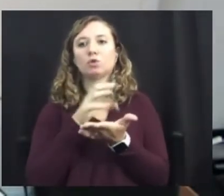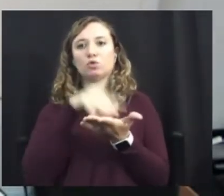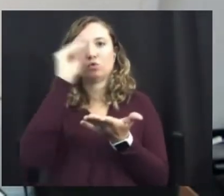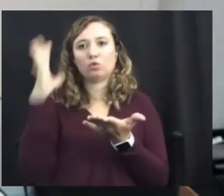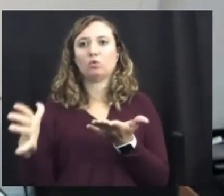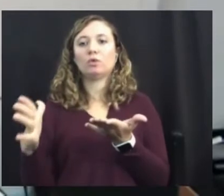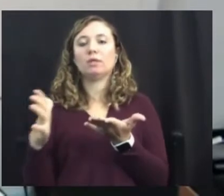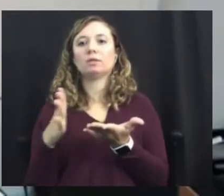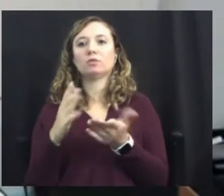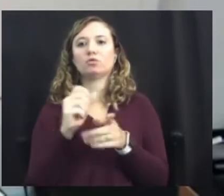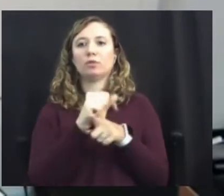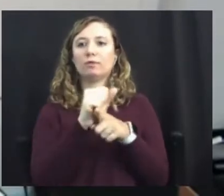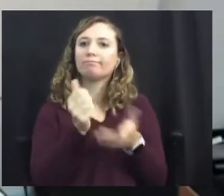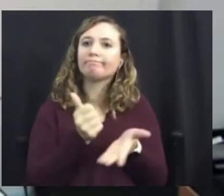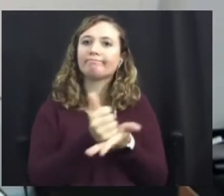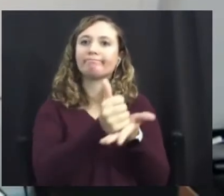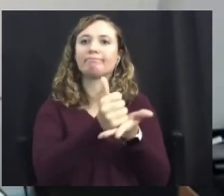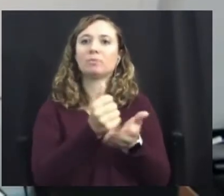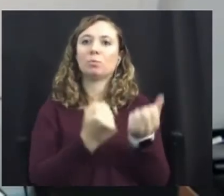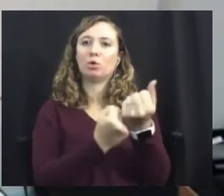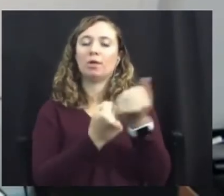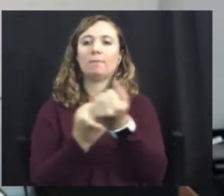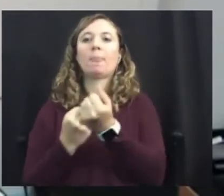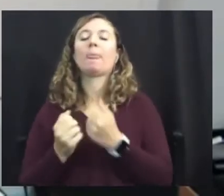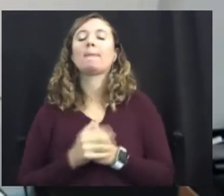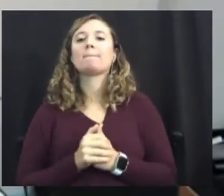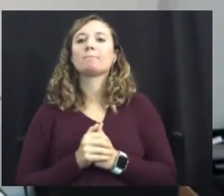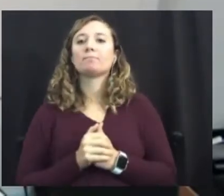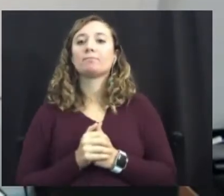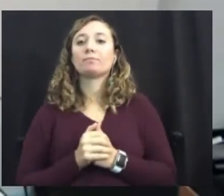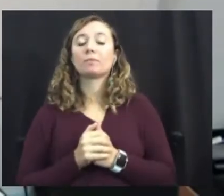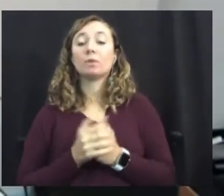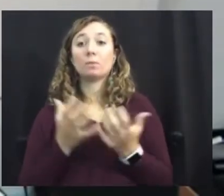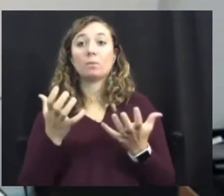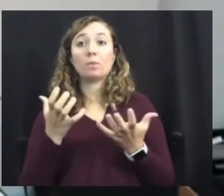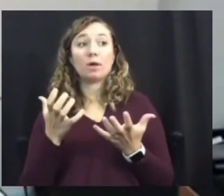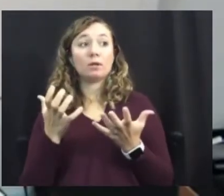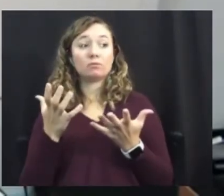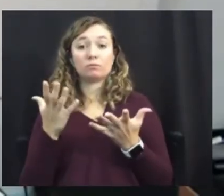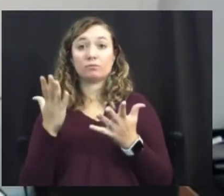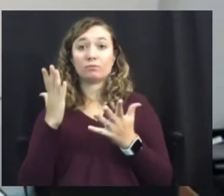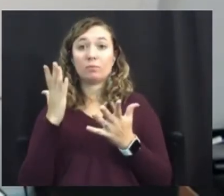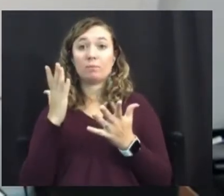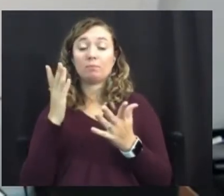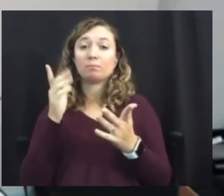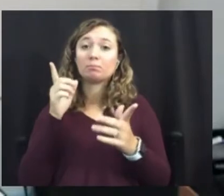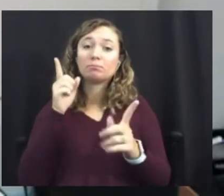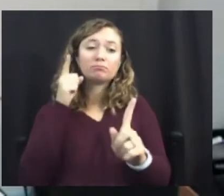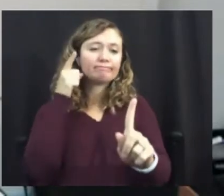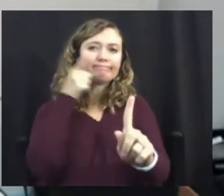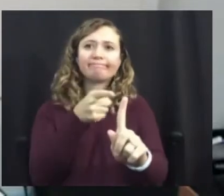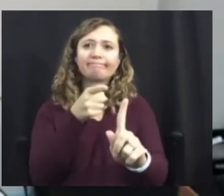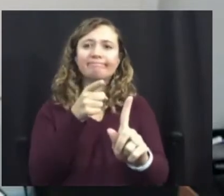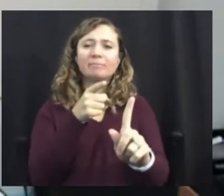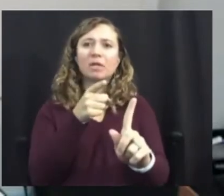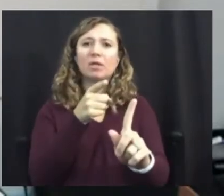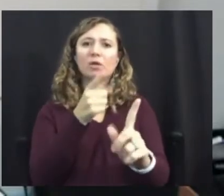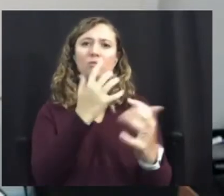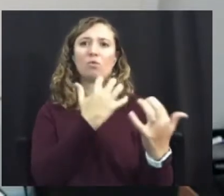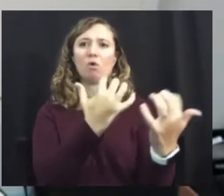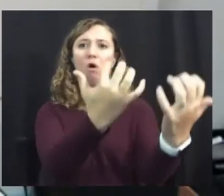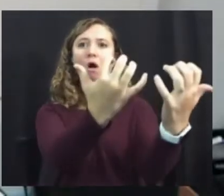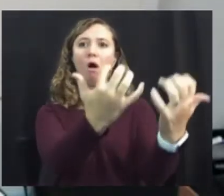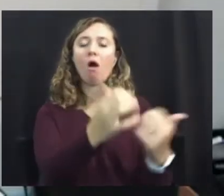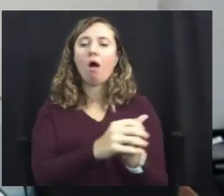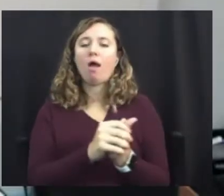all communities. And in doing so, one of the things that we wanted to do was reach this particular audience in order to have a